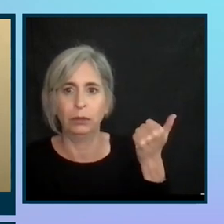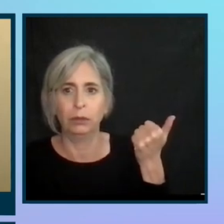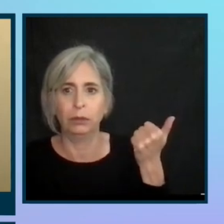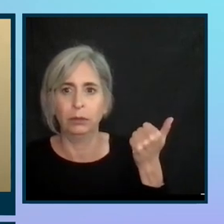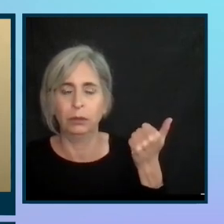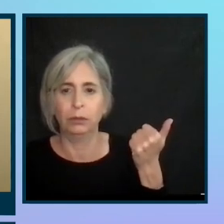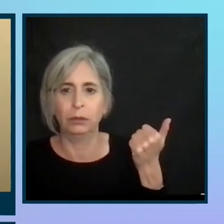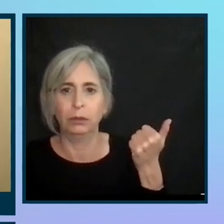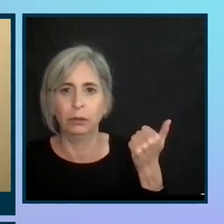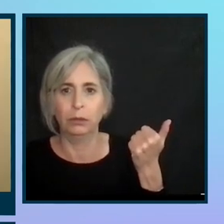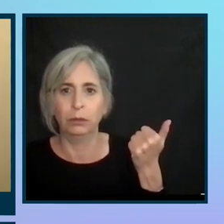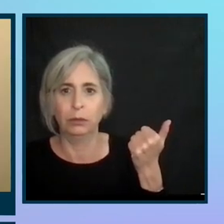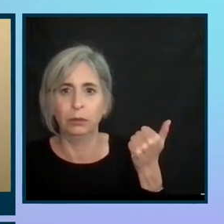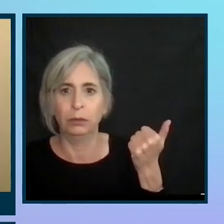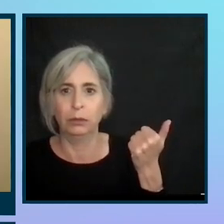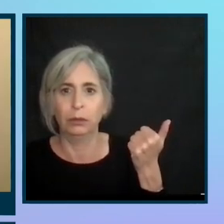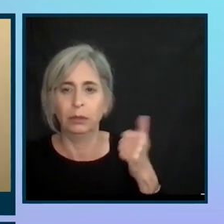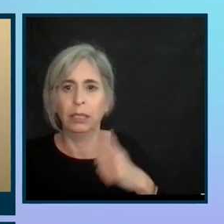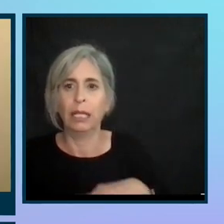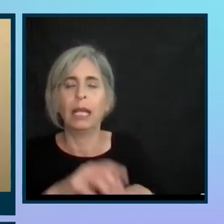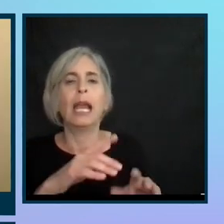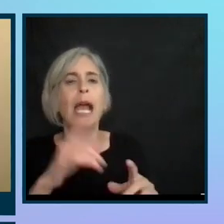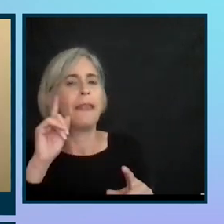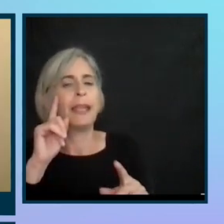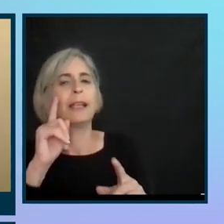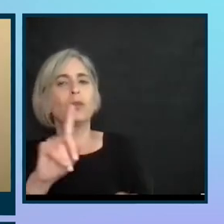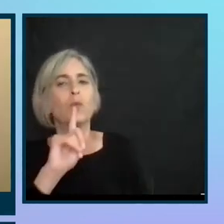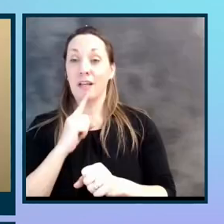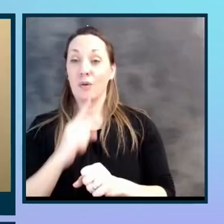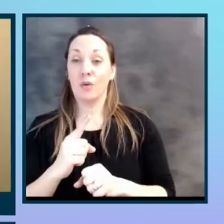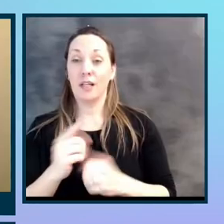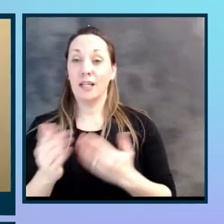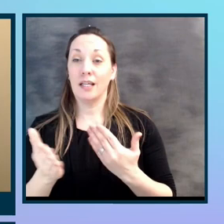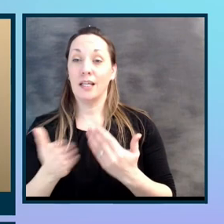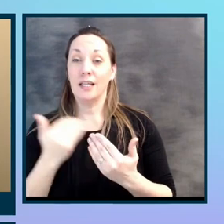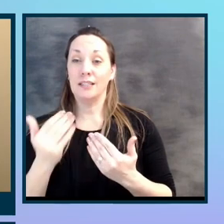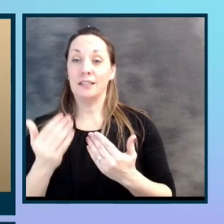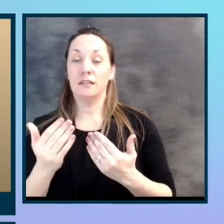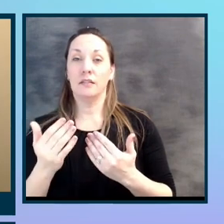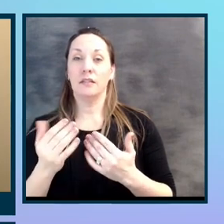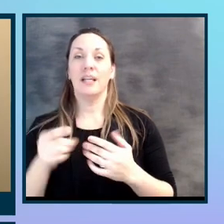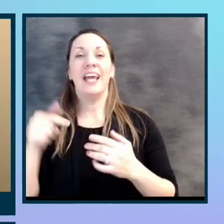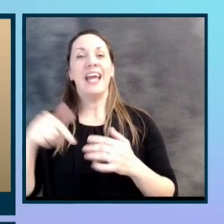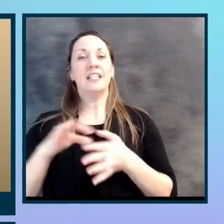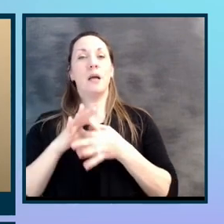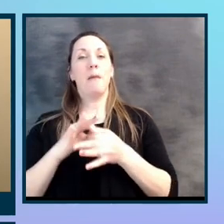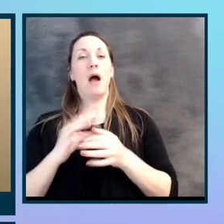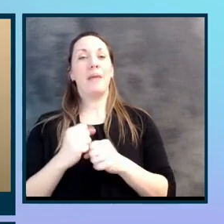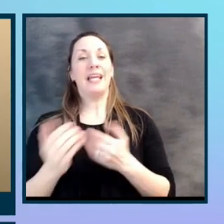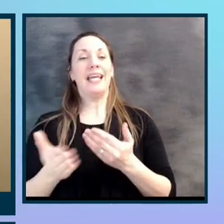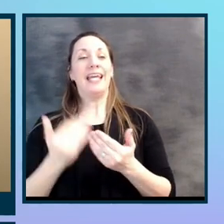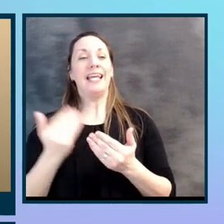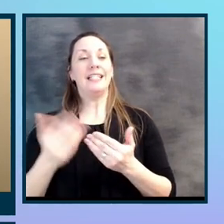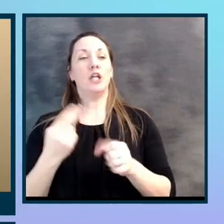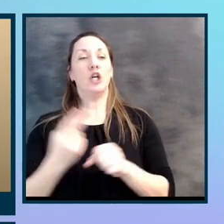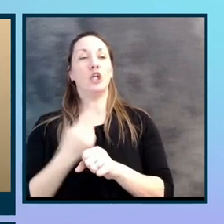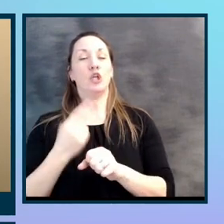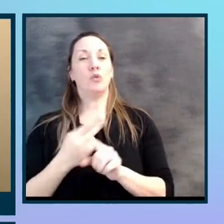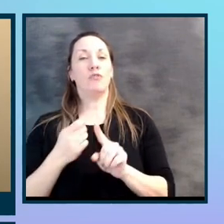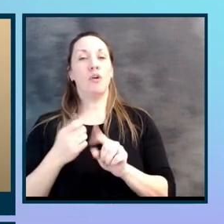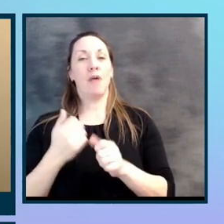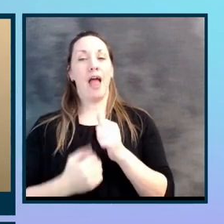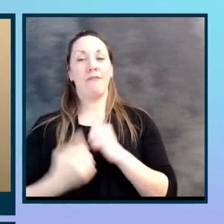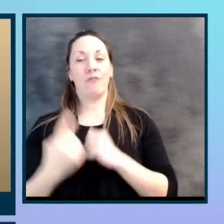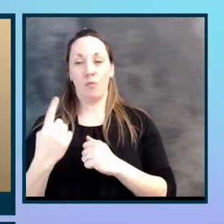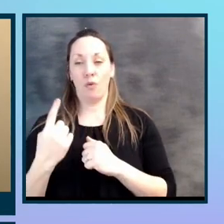you know, WCAG compliant or something. It's about making it really easily easy to use for everyone. Right. And easily usable. So and using the